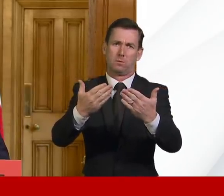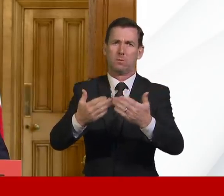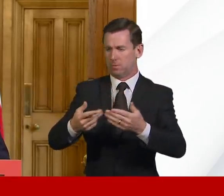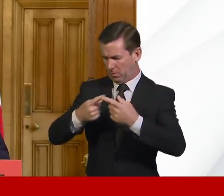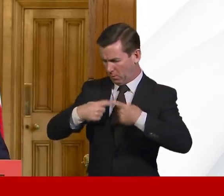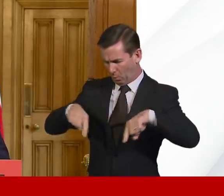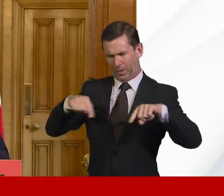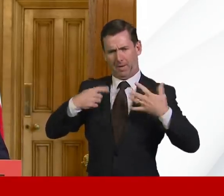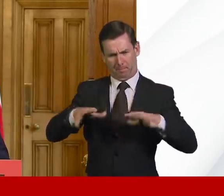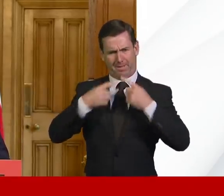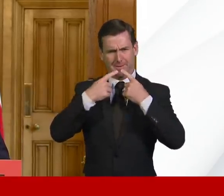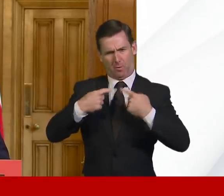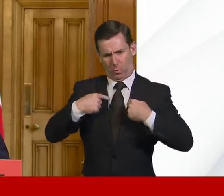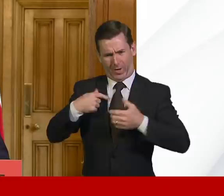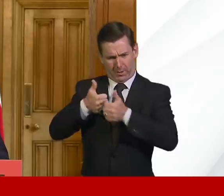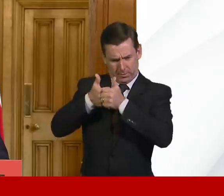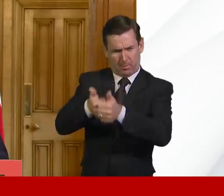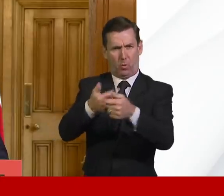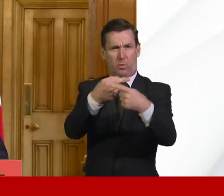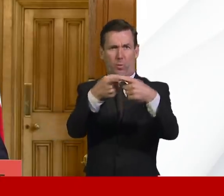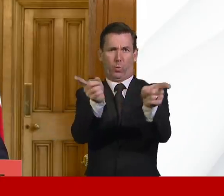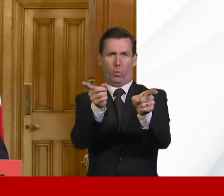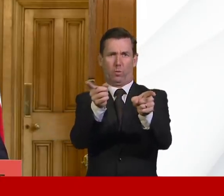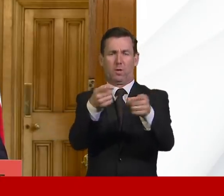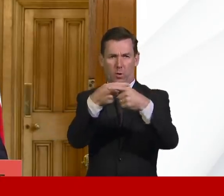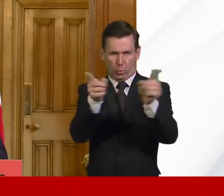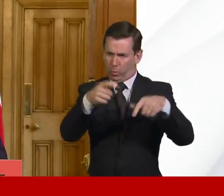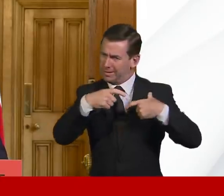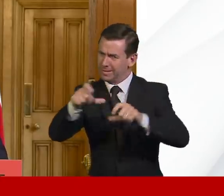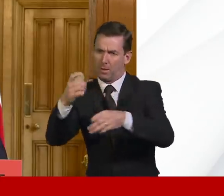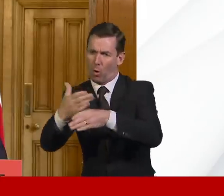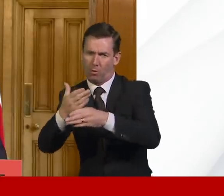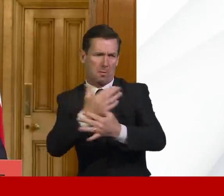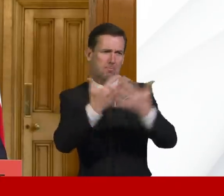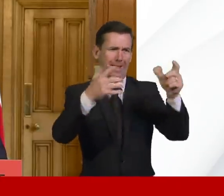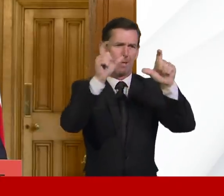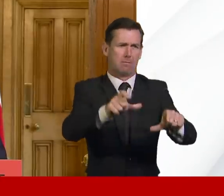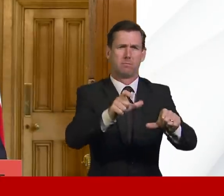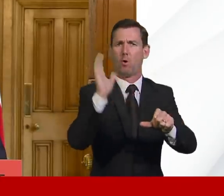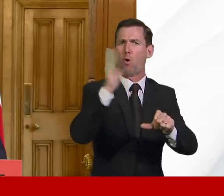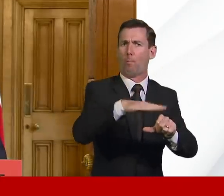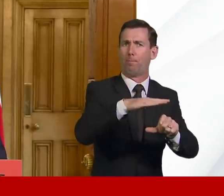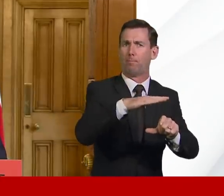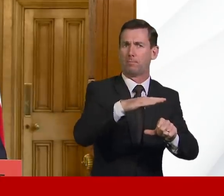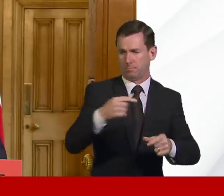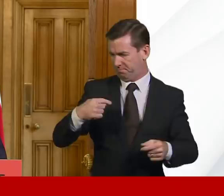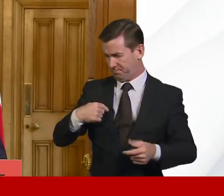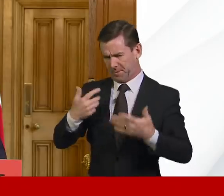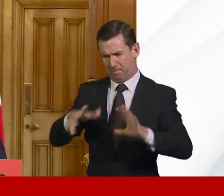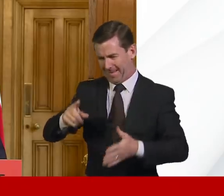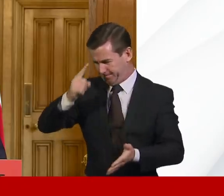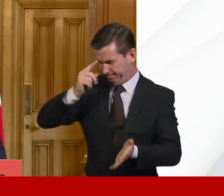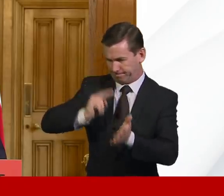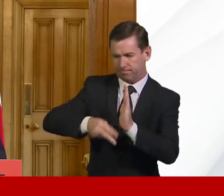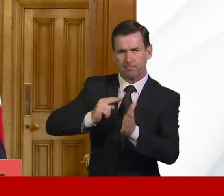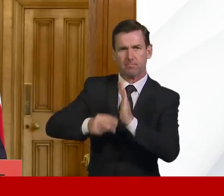for you, doing whatever it takes. That is why we have taken unprecedented action to